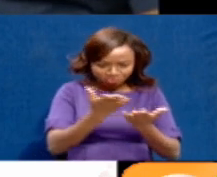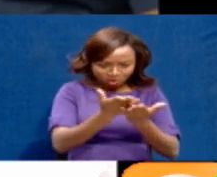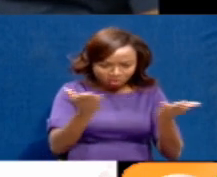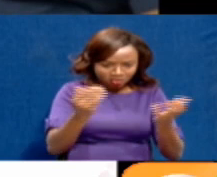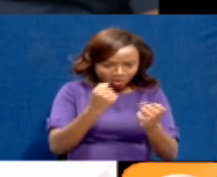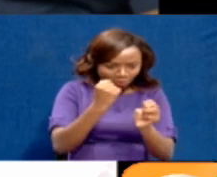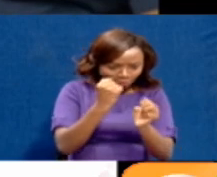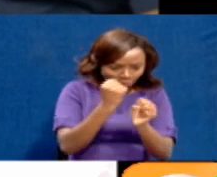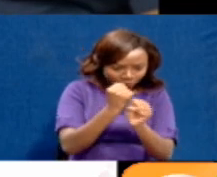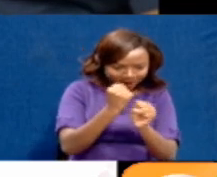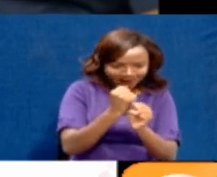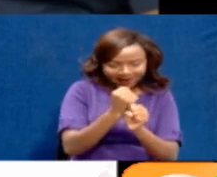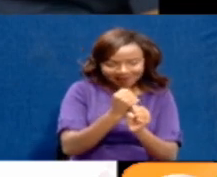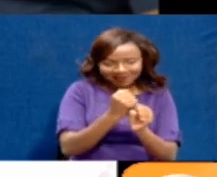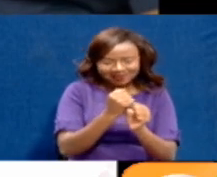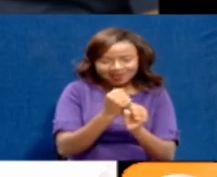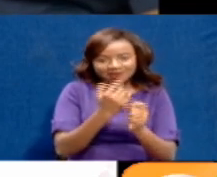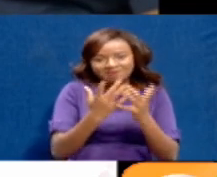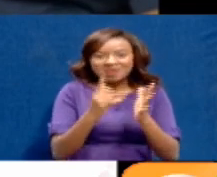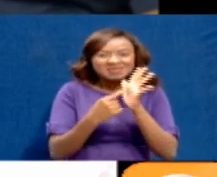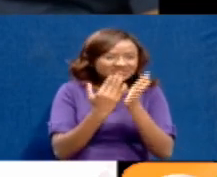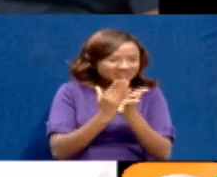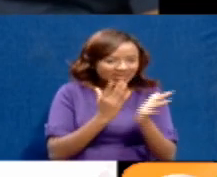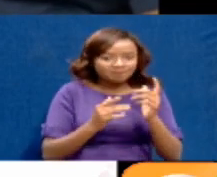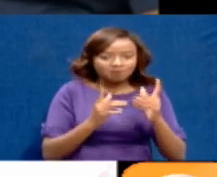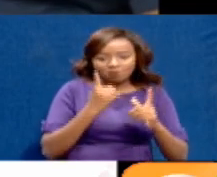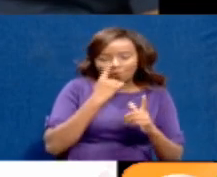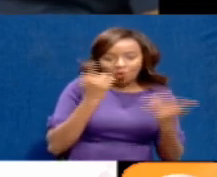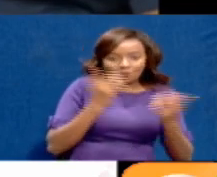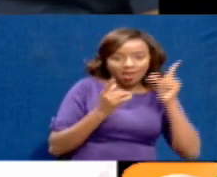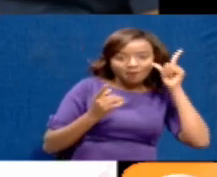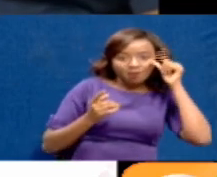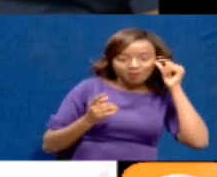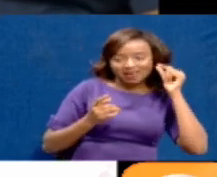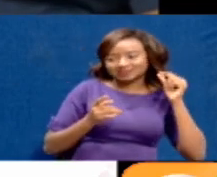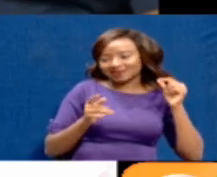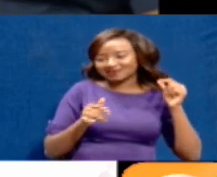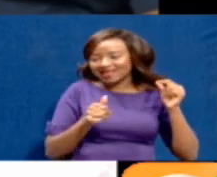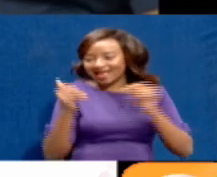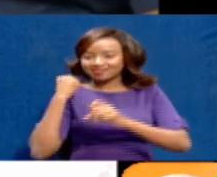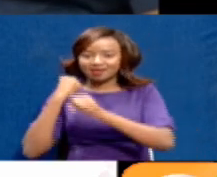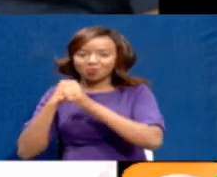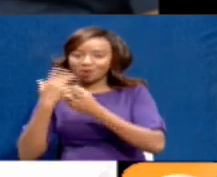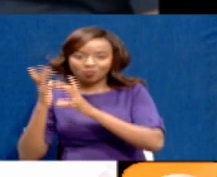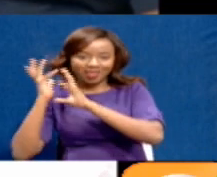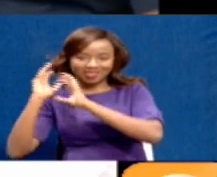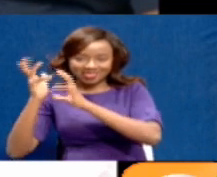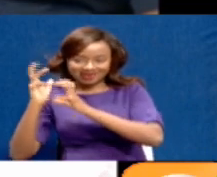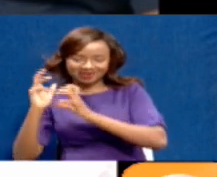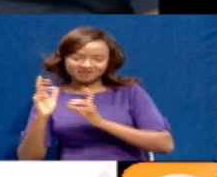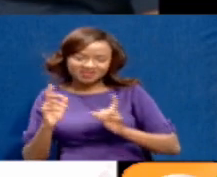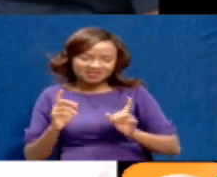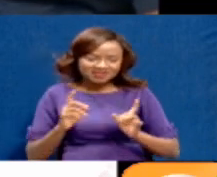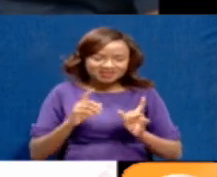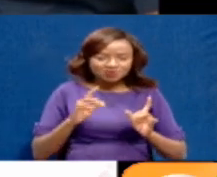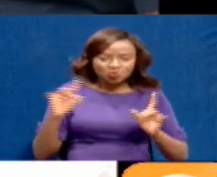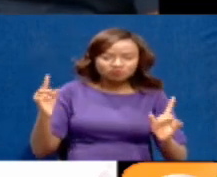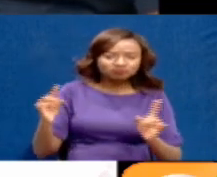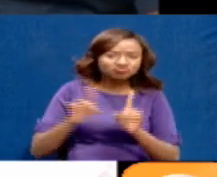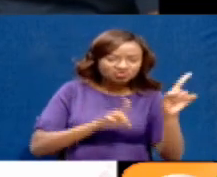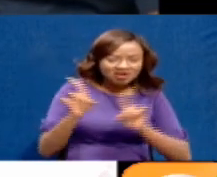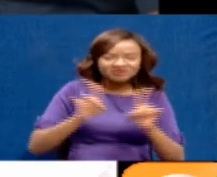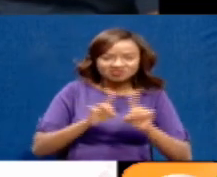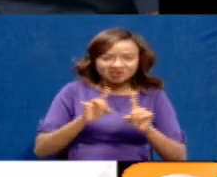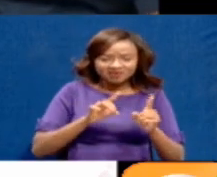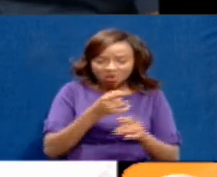possibly some who live in Mombasa but work in Kilifi, et cetera. Have you taken these measures because of your concern about what is happening in neighboring county of